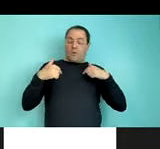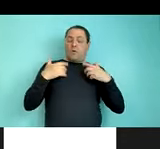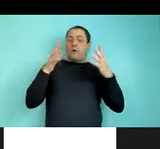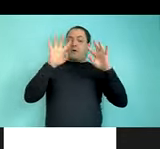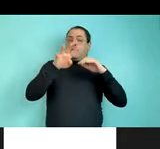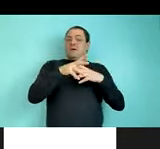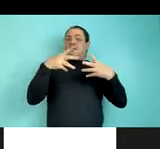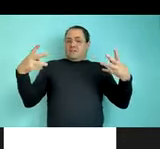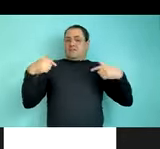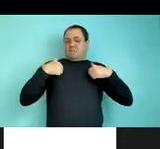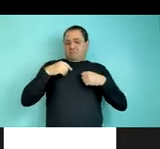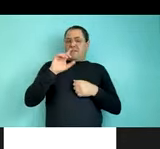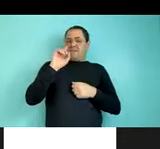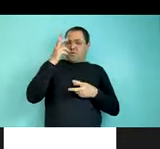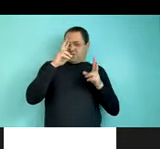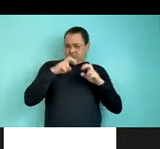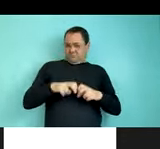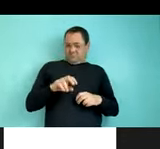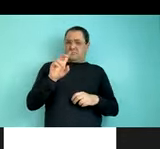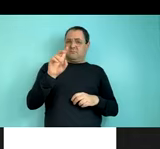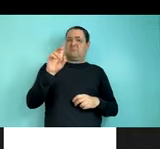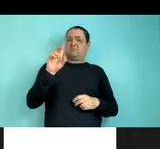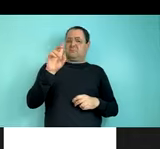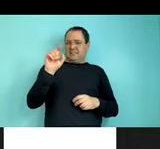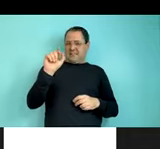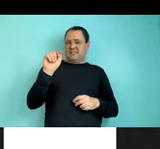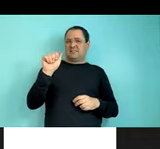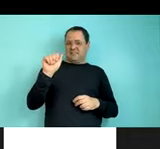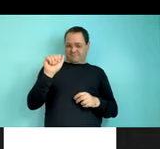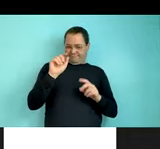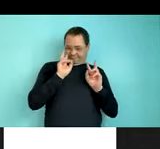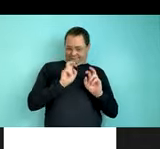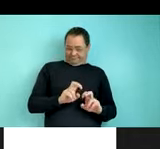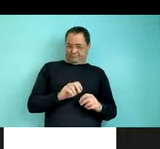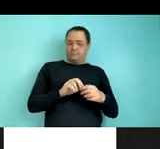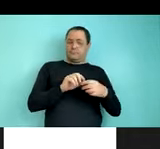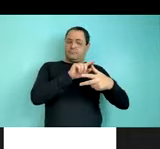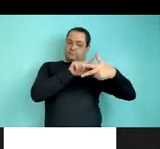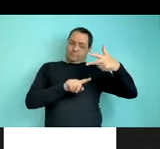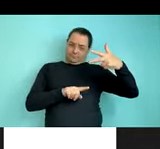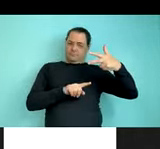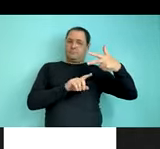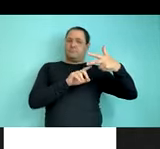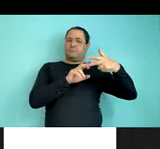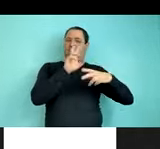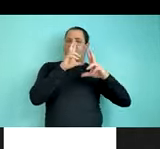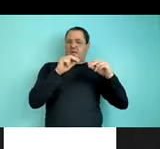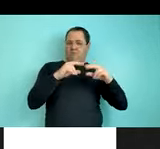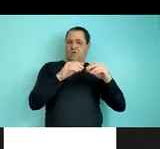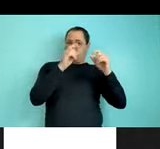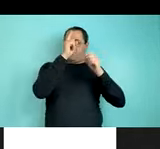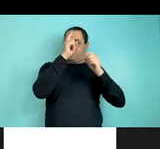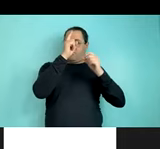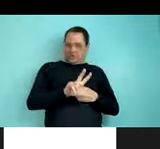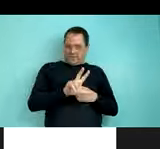now is the data from experiment one, our three NSL cohorts. And what I've done is taken the average proportion across all individuals, and I want to